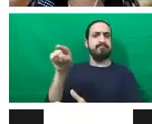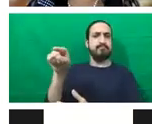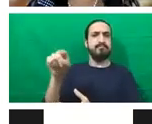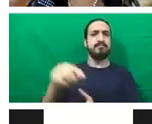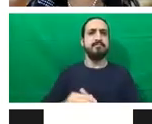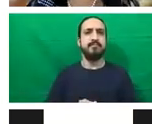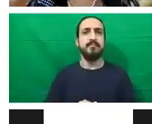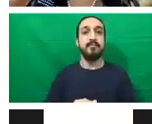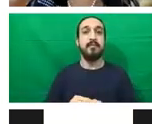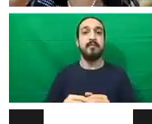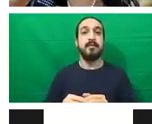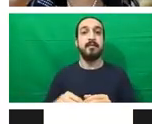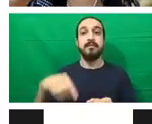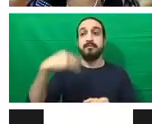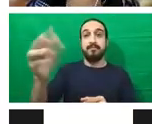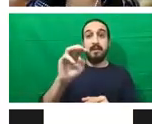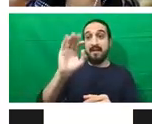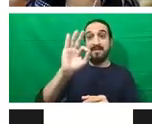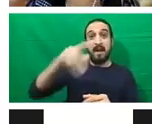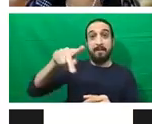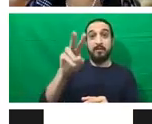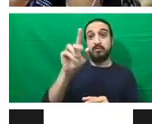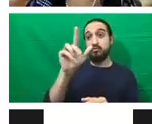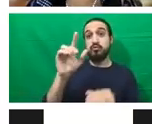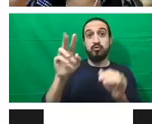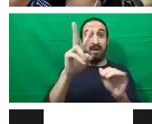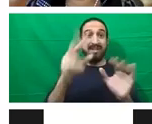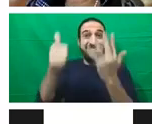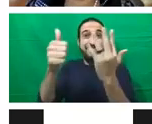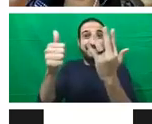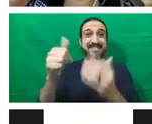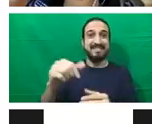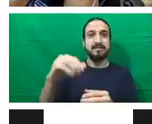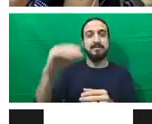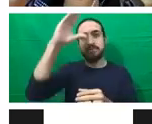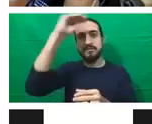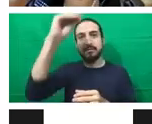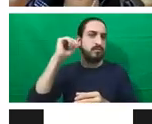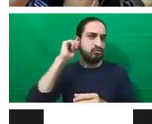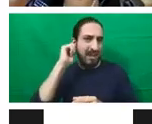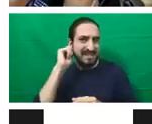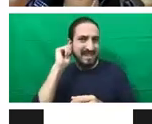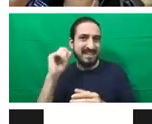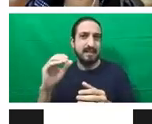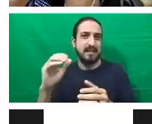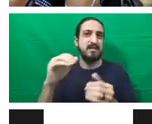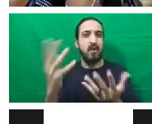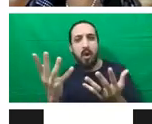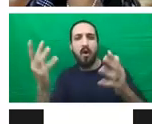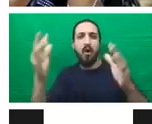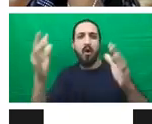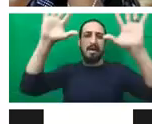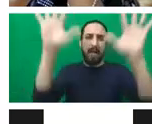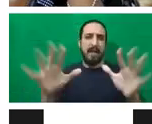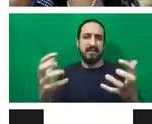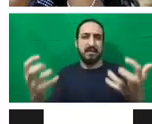and gender transformative climate adaptation commitments and strategies that